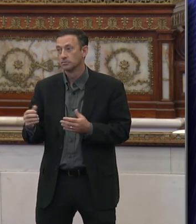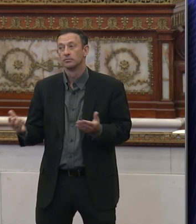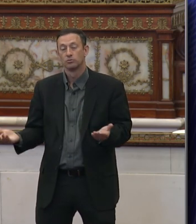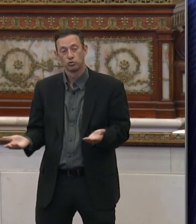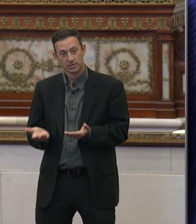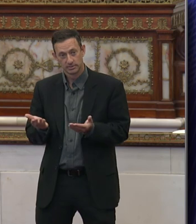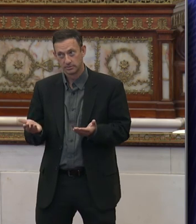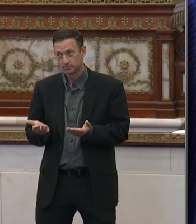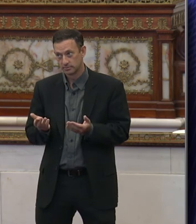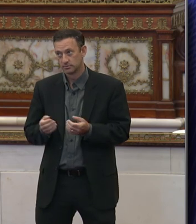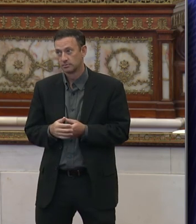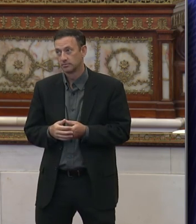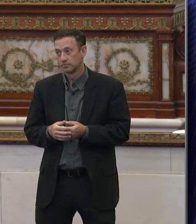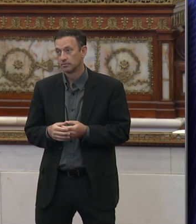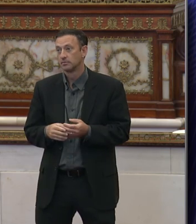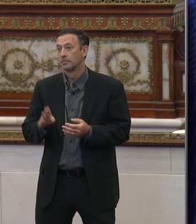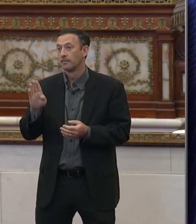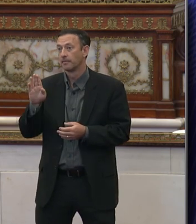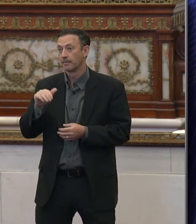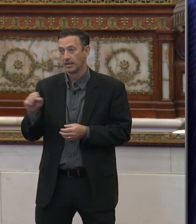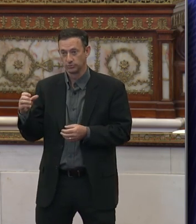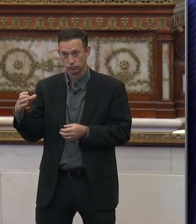Present. Chair Bass.